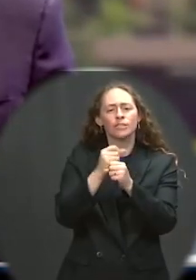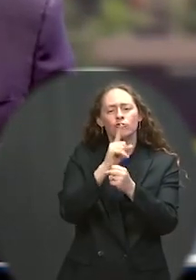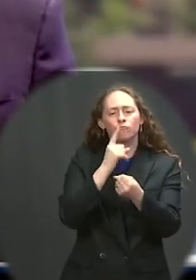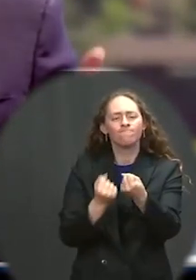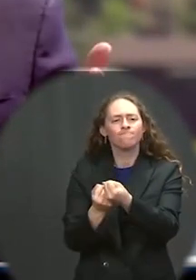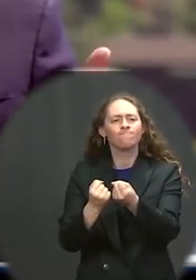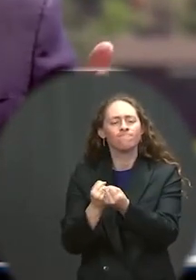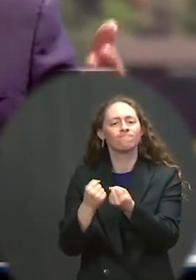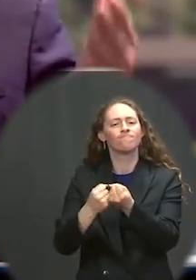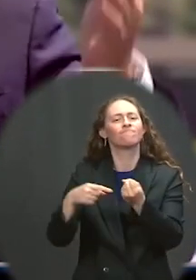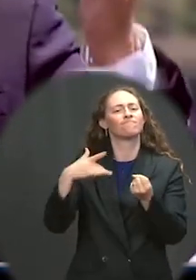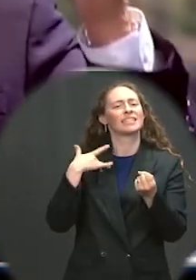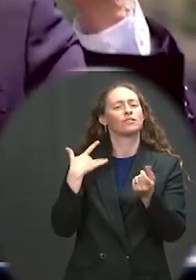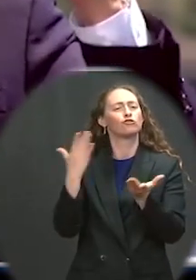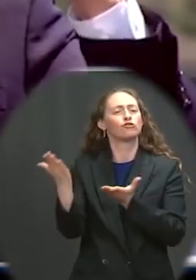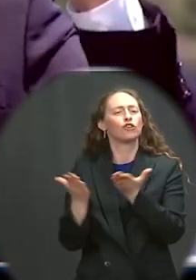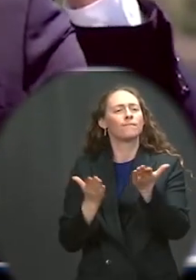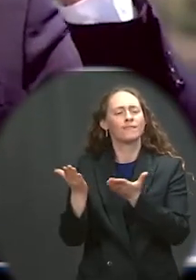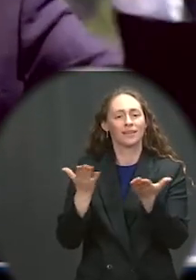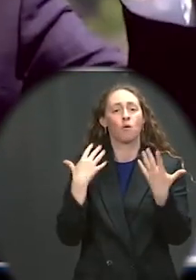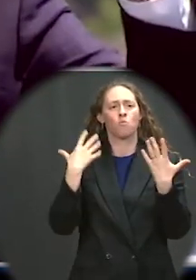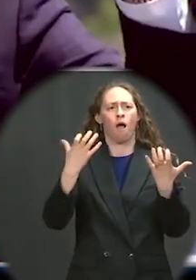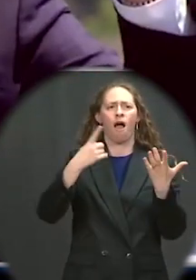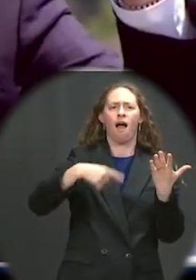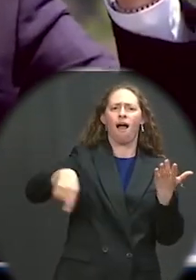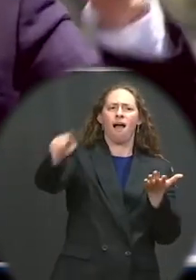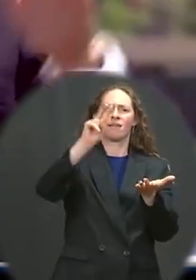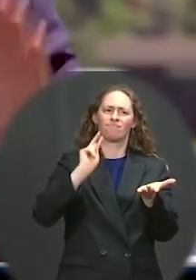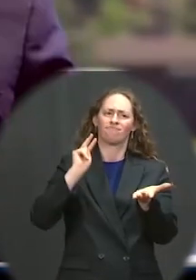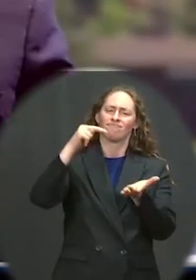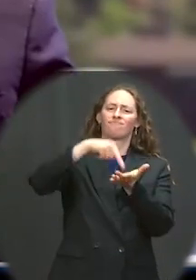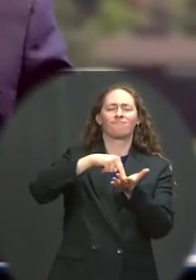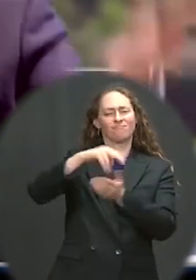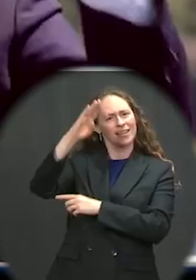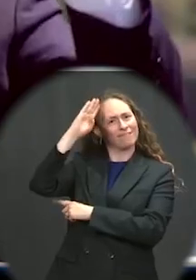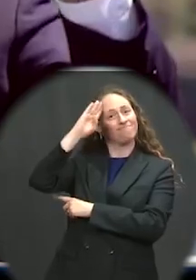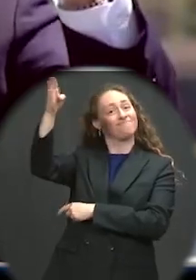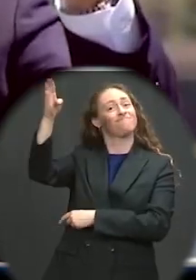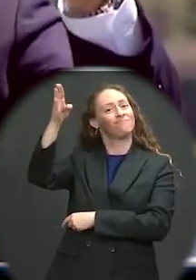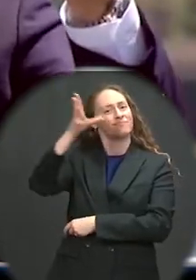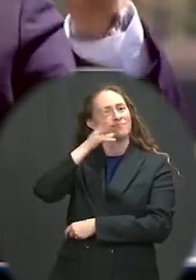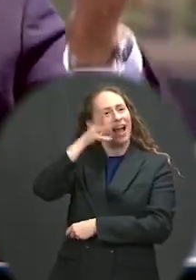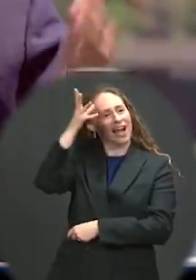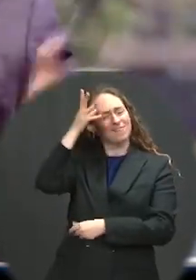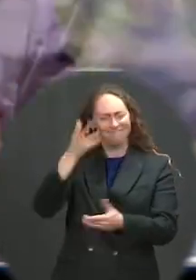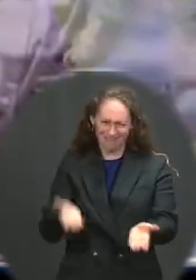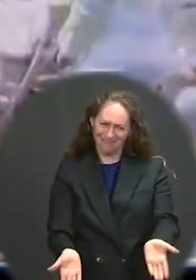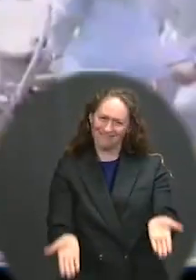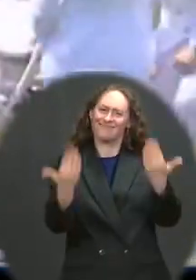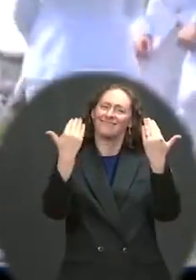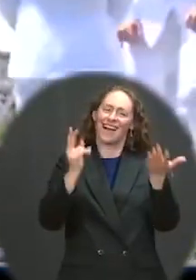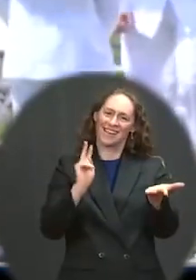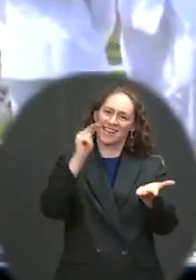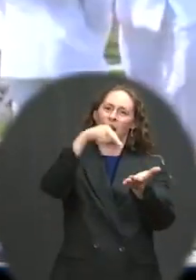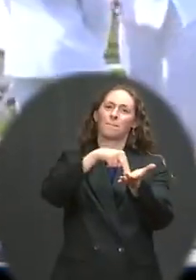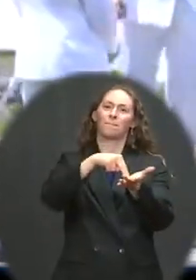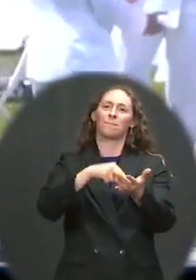Cadets, stand up, turn around, and salute your parents. Get up. Up, up, up.